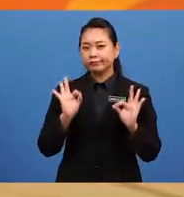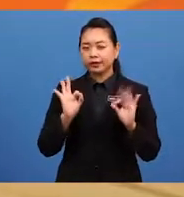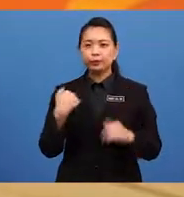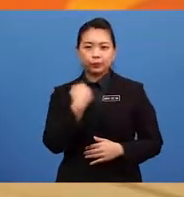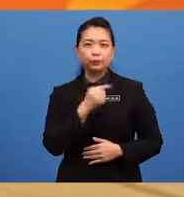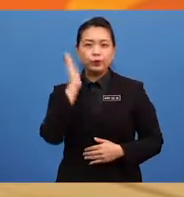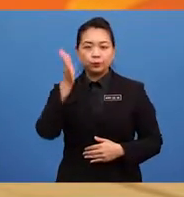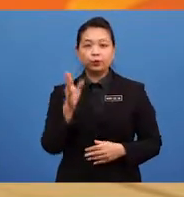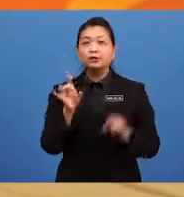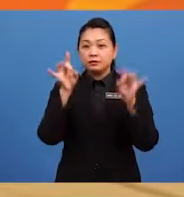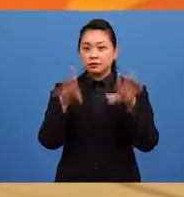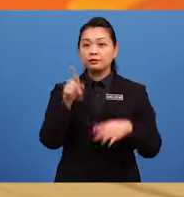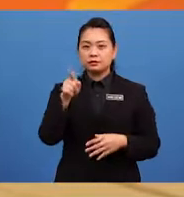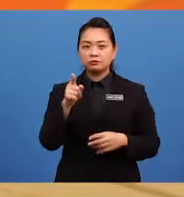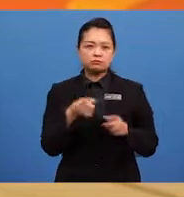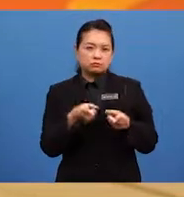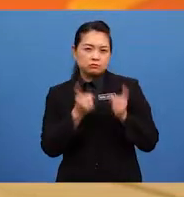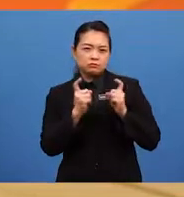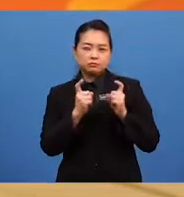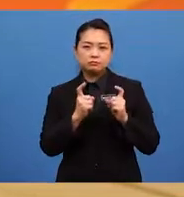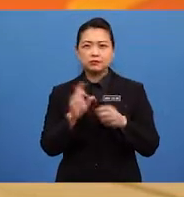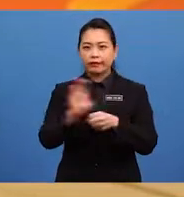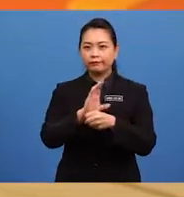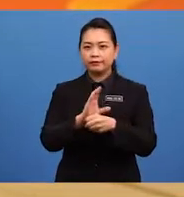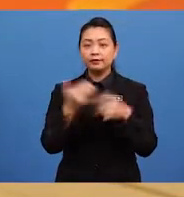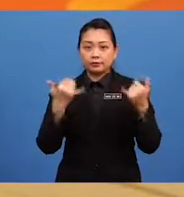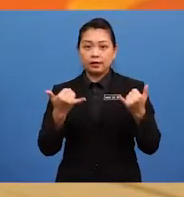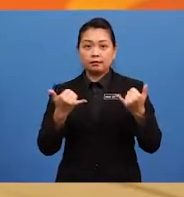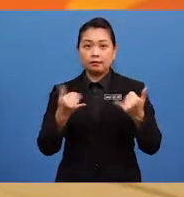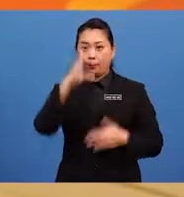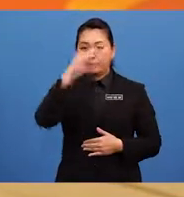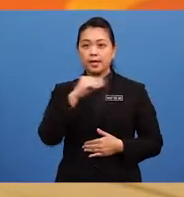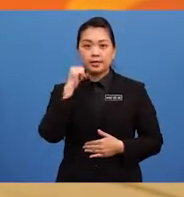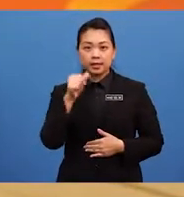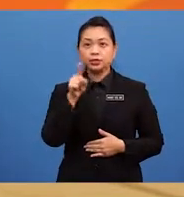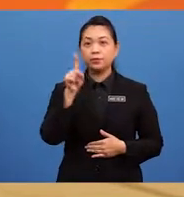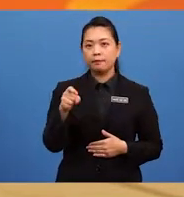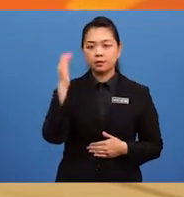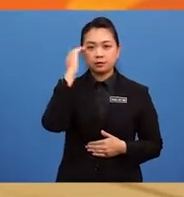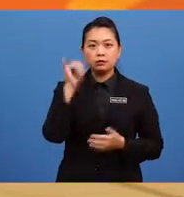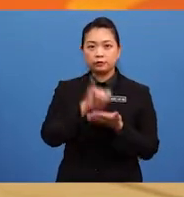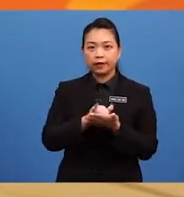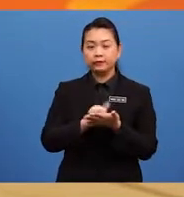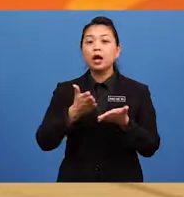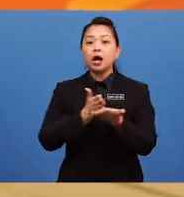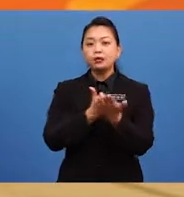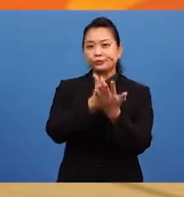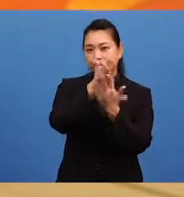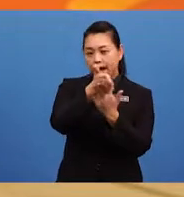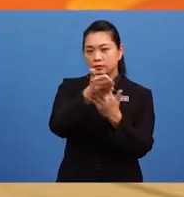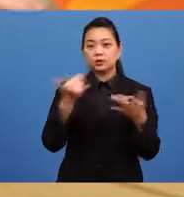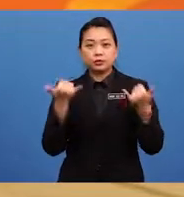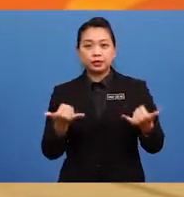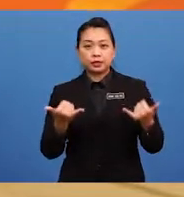enough. But first, my dear boys and girls, you must know that throughout this series,